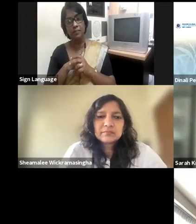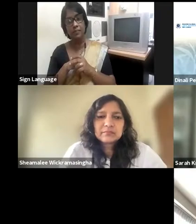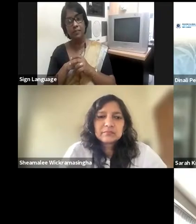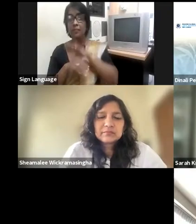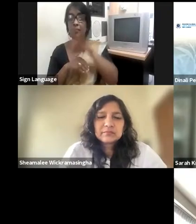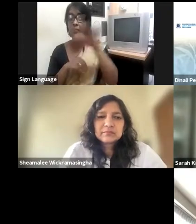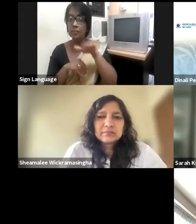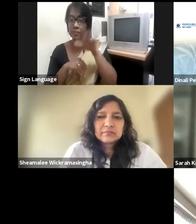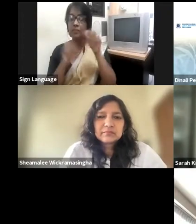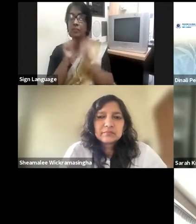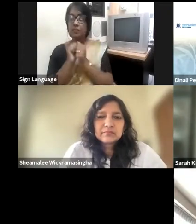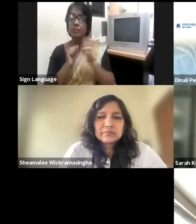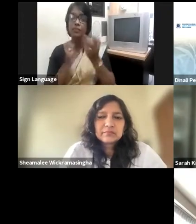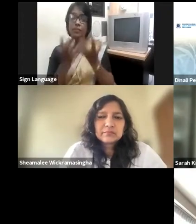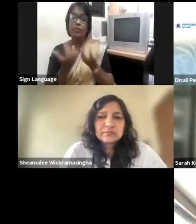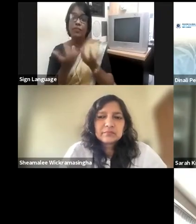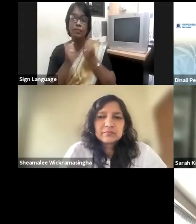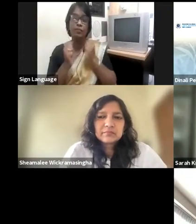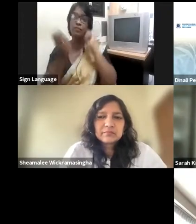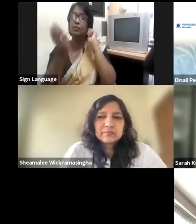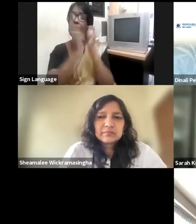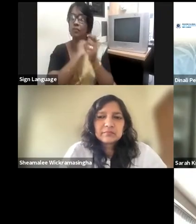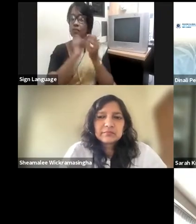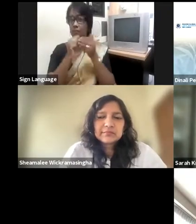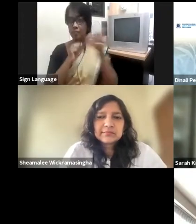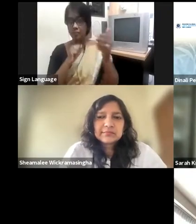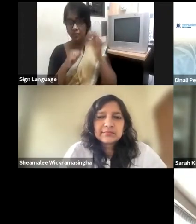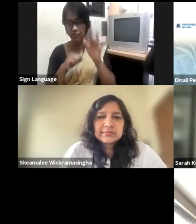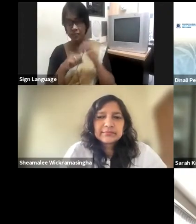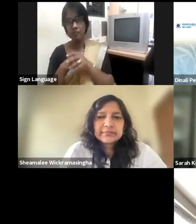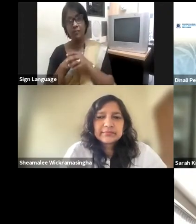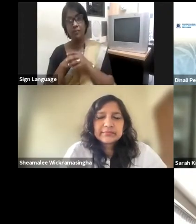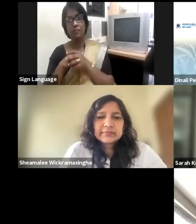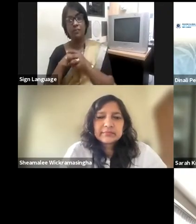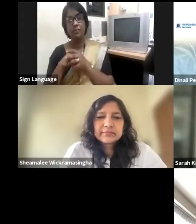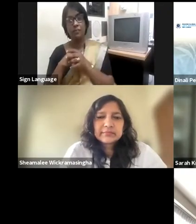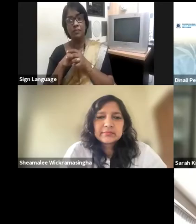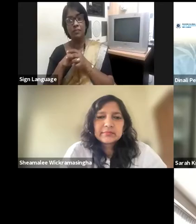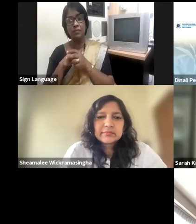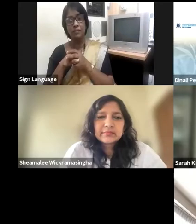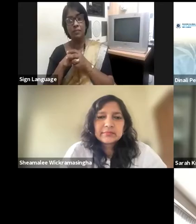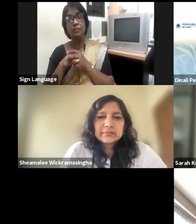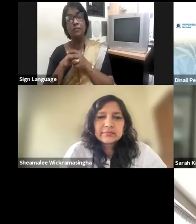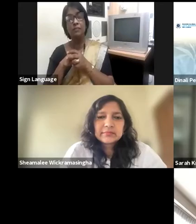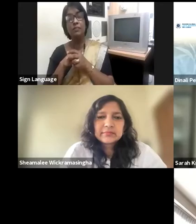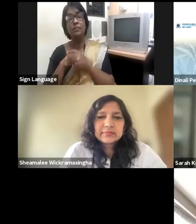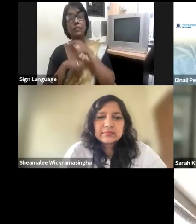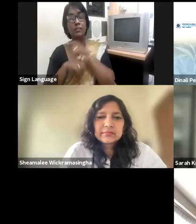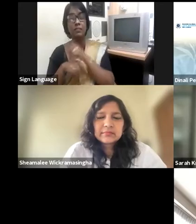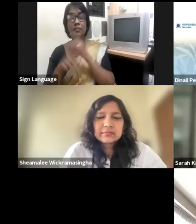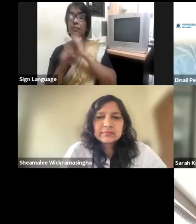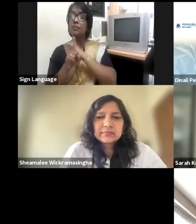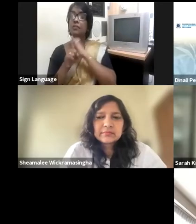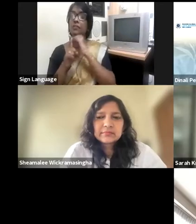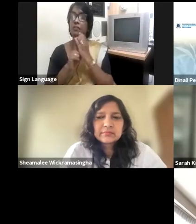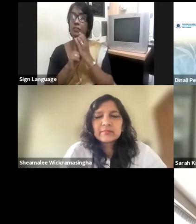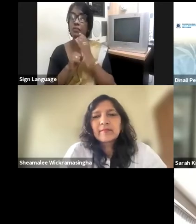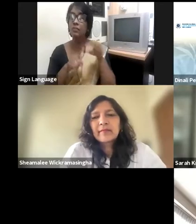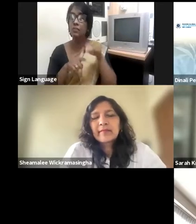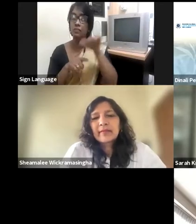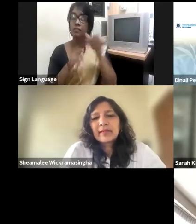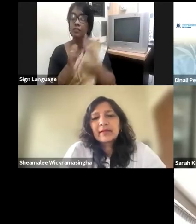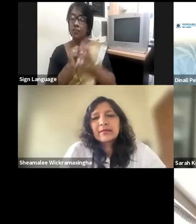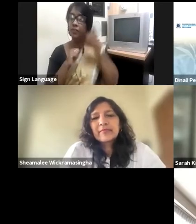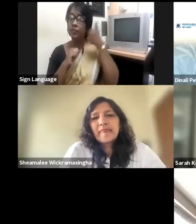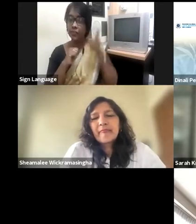as well as really, you know, looking at this cultural shift that people have talked about, which we all know is really hard to do, but, you know, there are